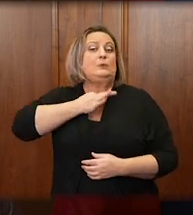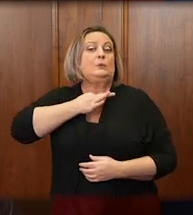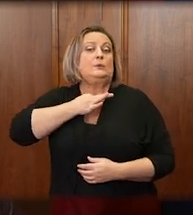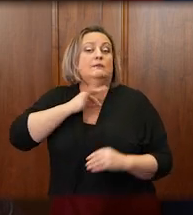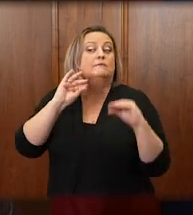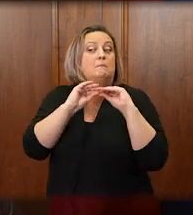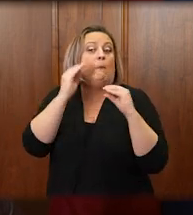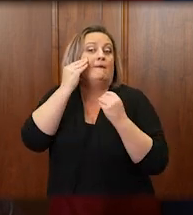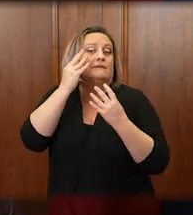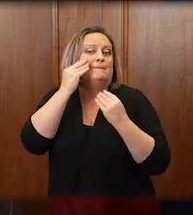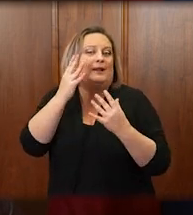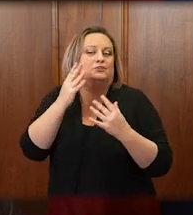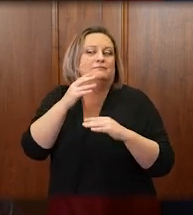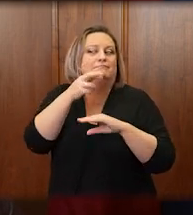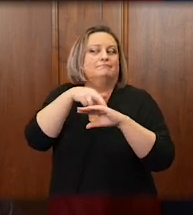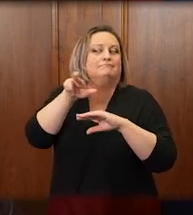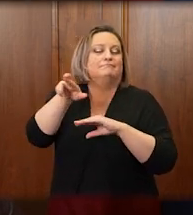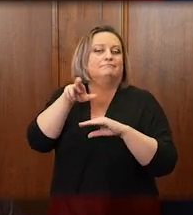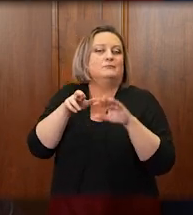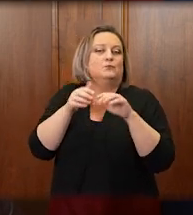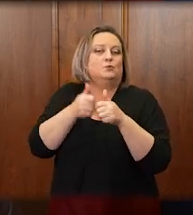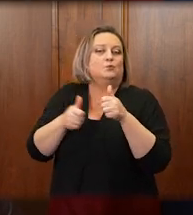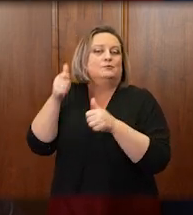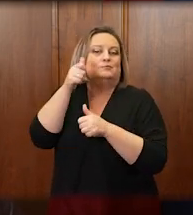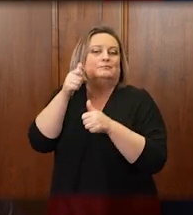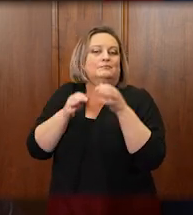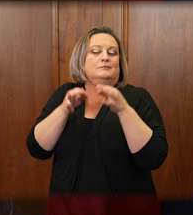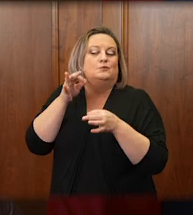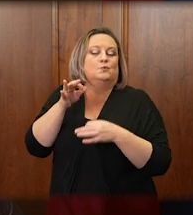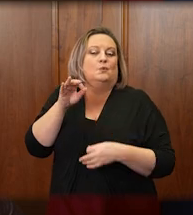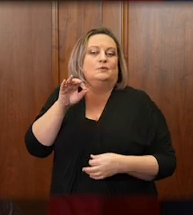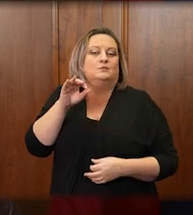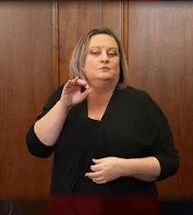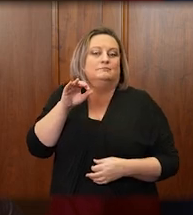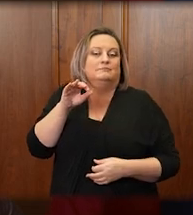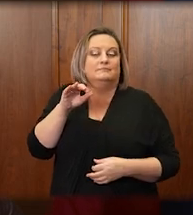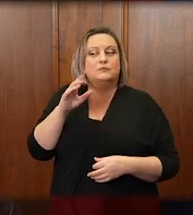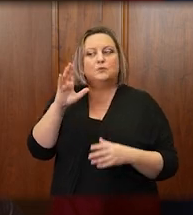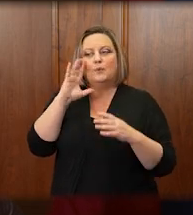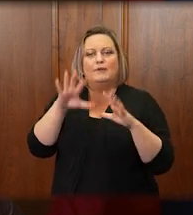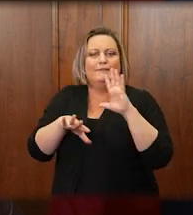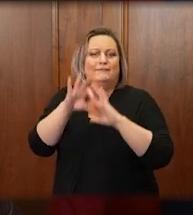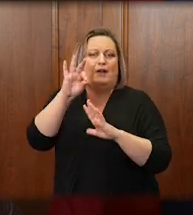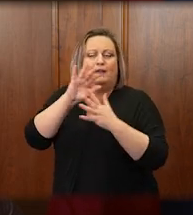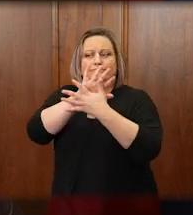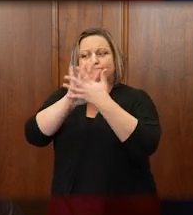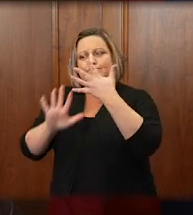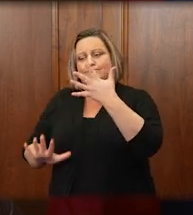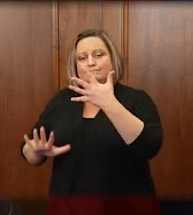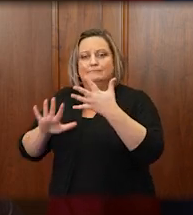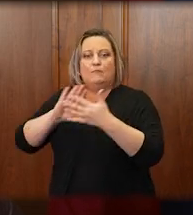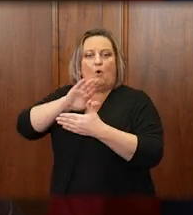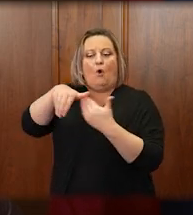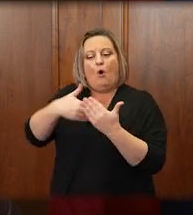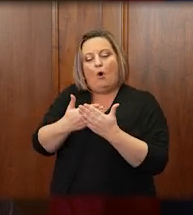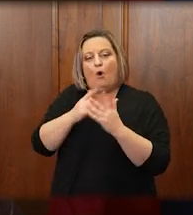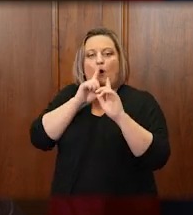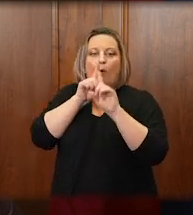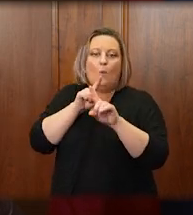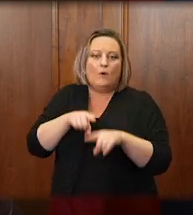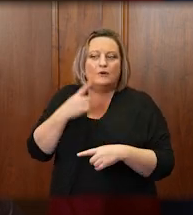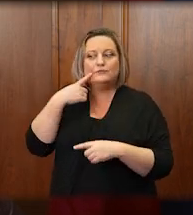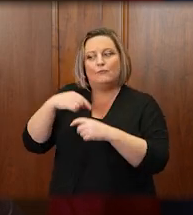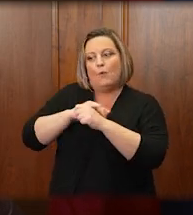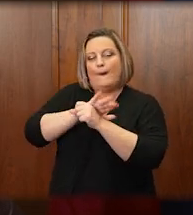branch website. There you will find updates on e-filing, the chancery court, all pandemic orders we have entered,